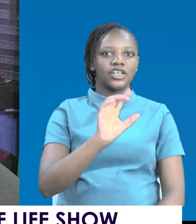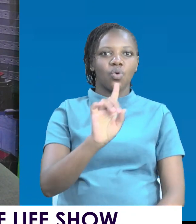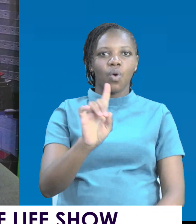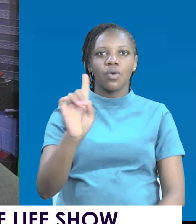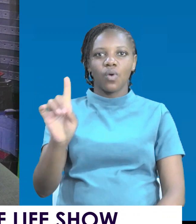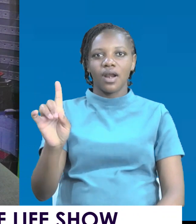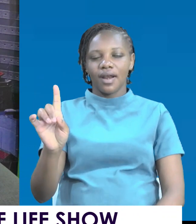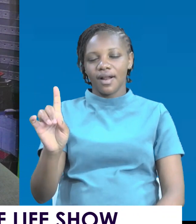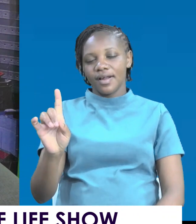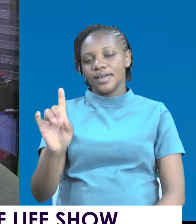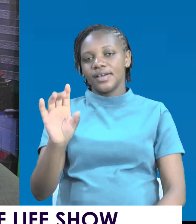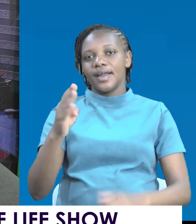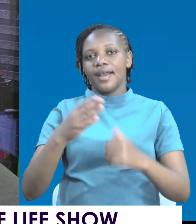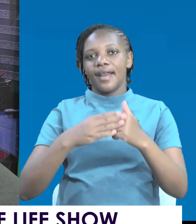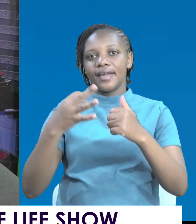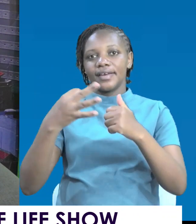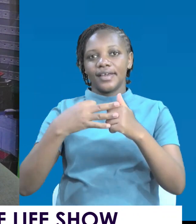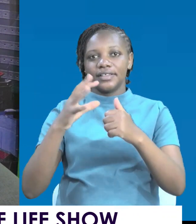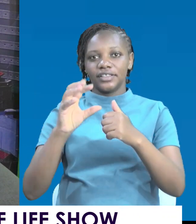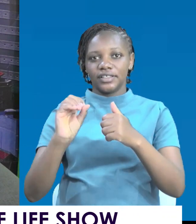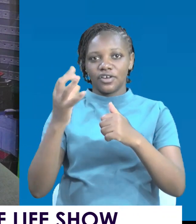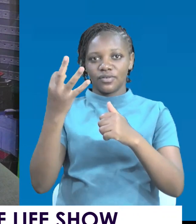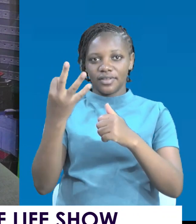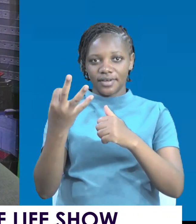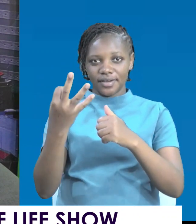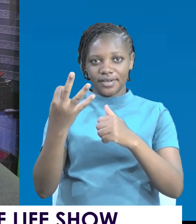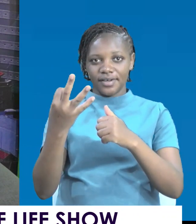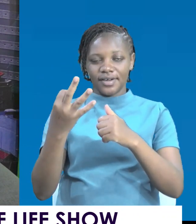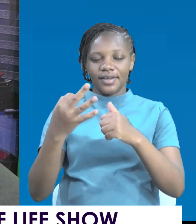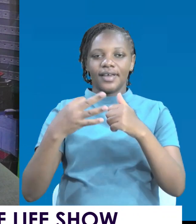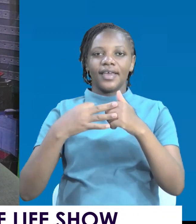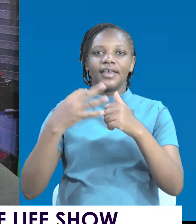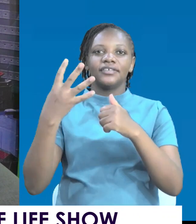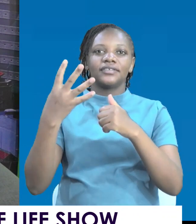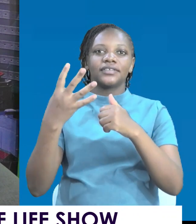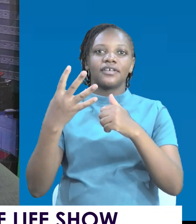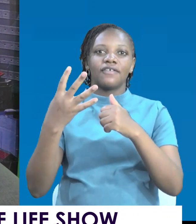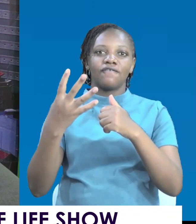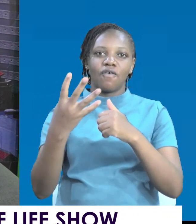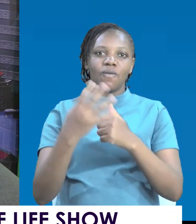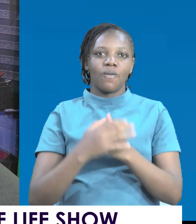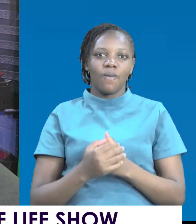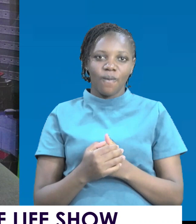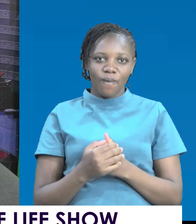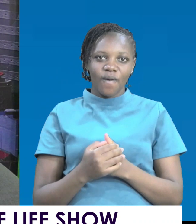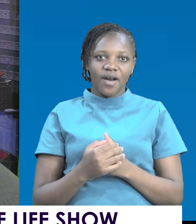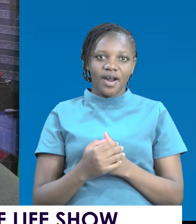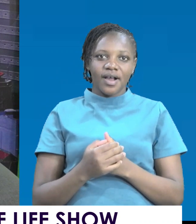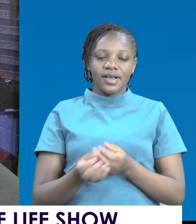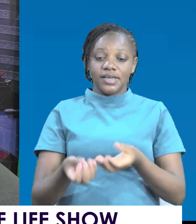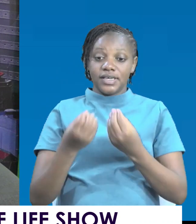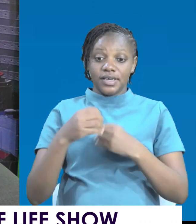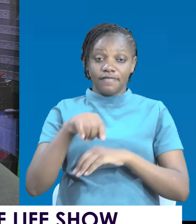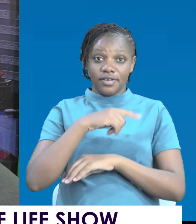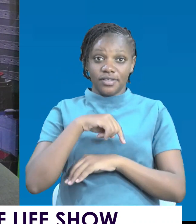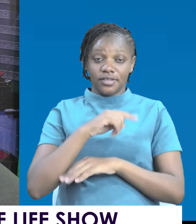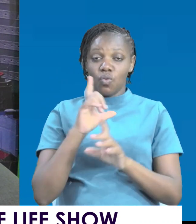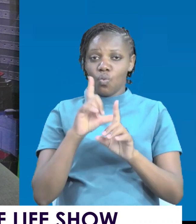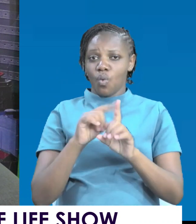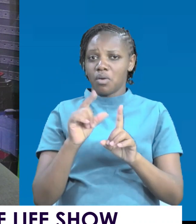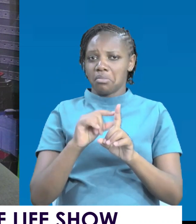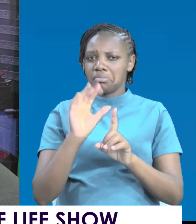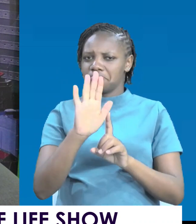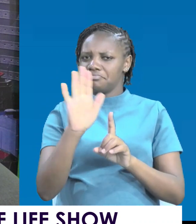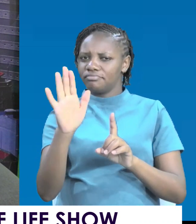-9-8-0-3-8-4. Give us a word. Tell us something.